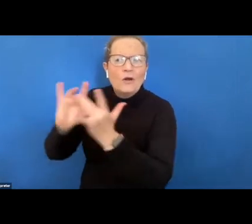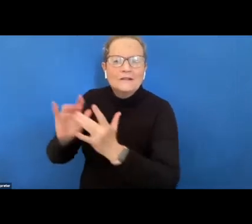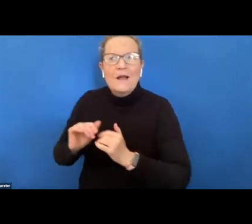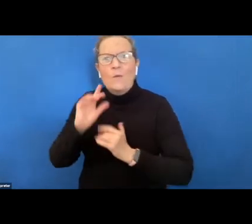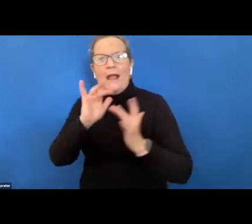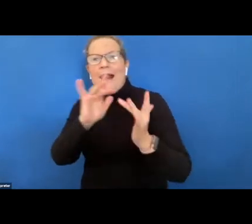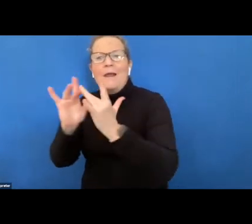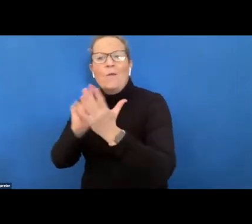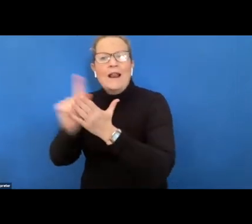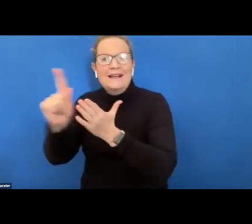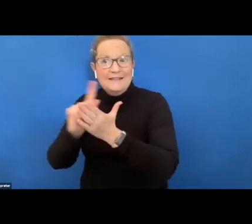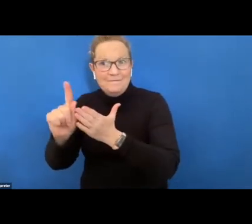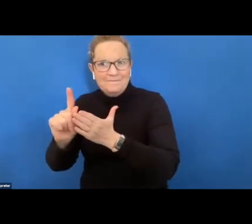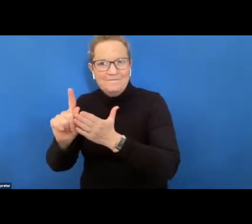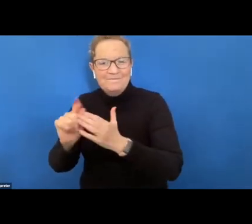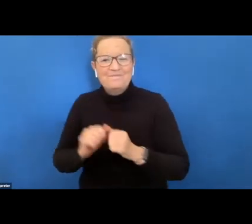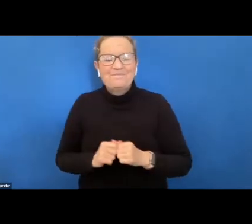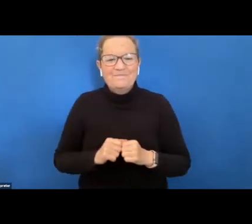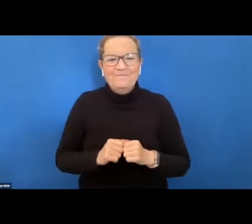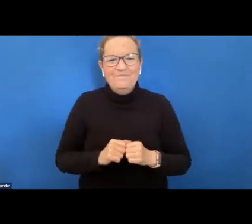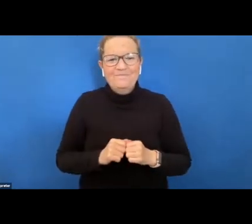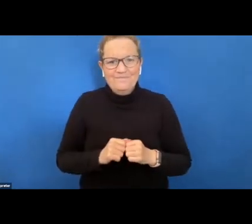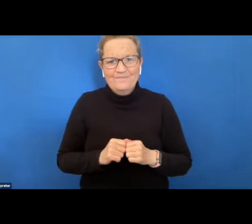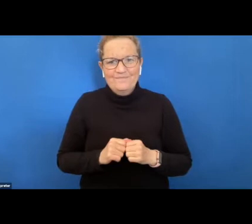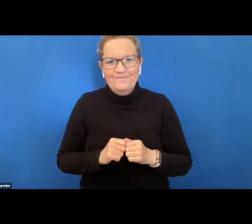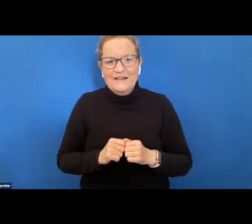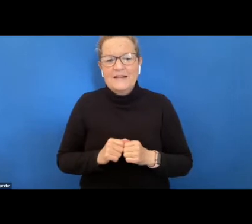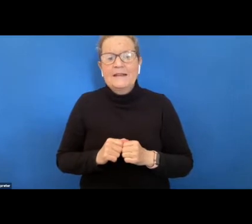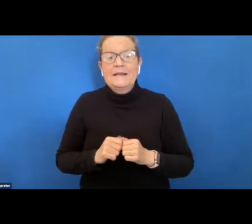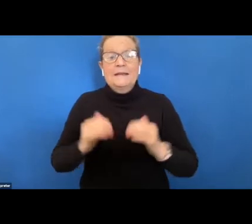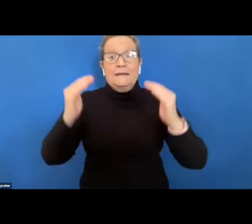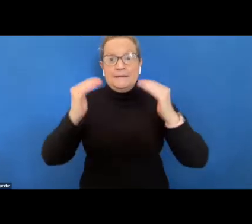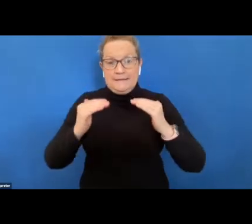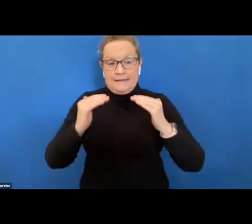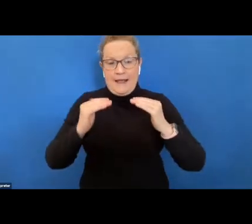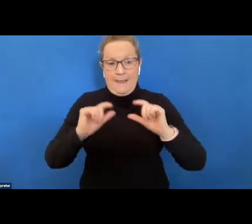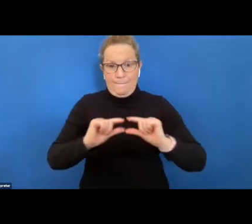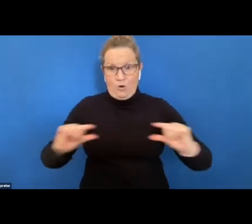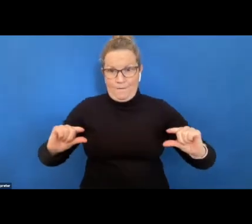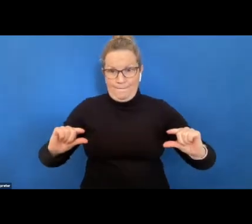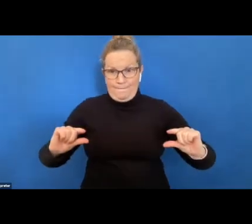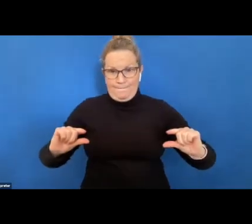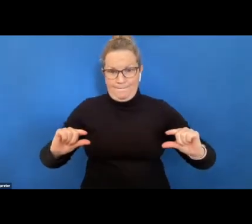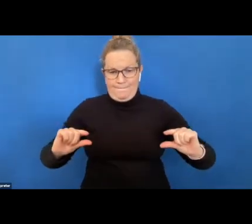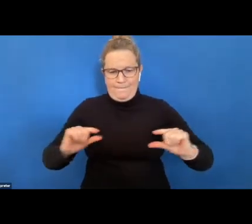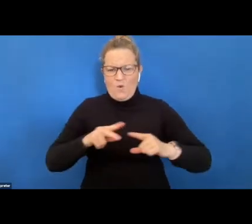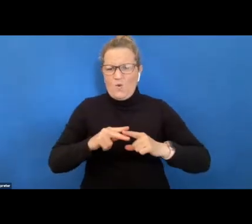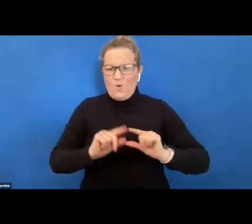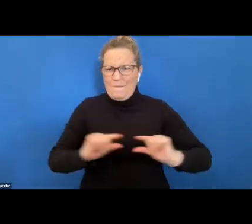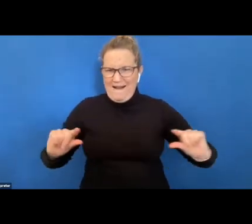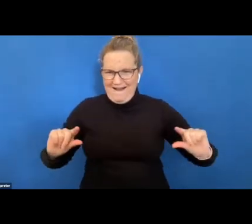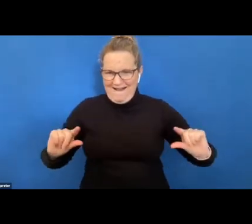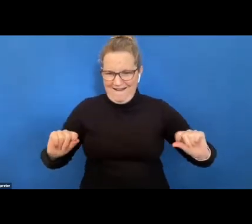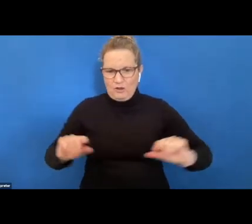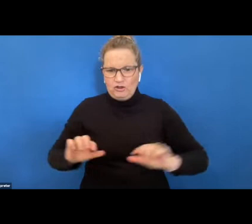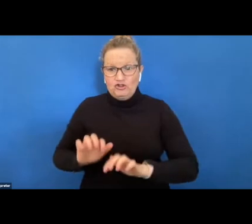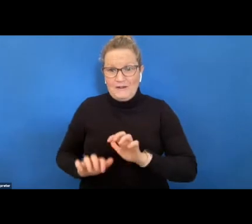um so getting back to the to the uh the zoom toolbar at the bottom here um i've mentioned the chat function so we're going to